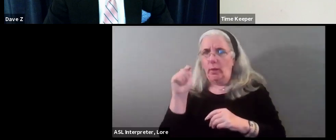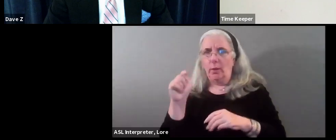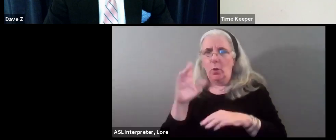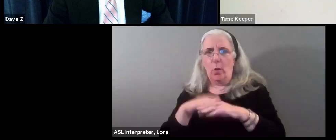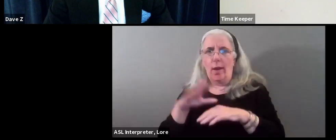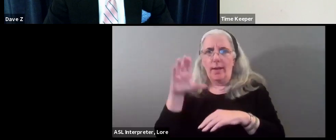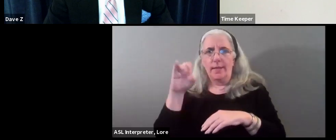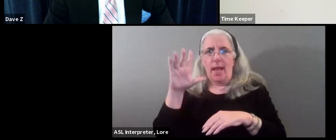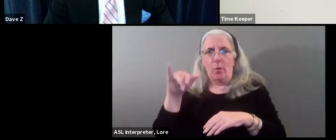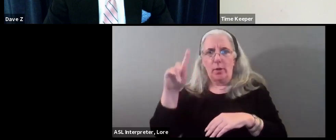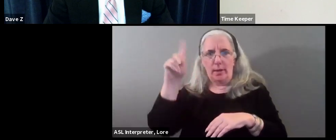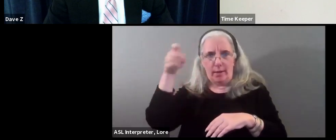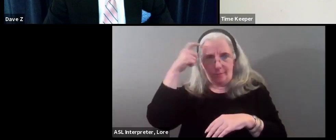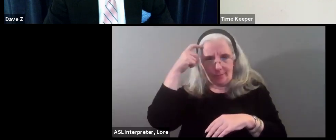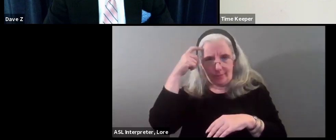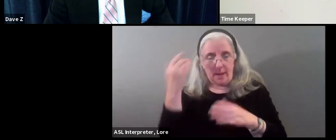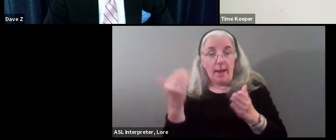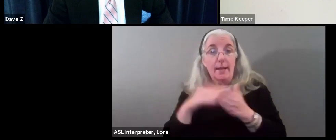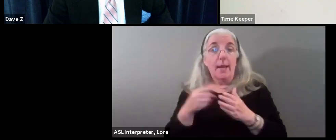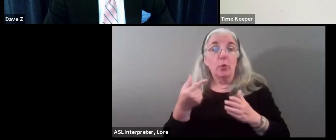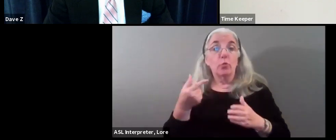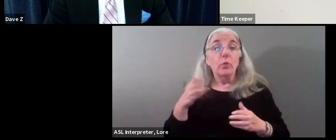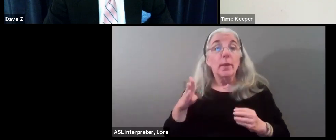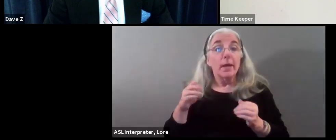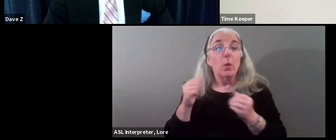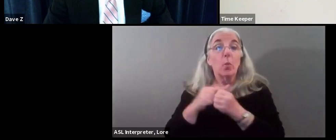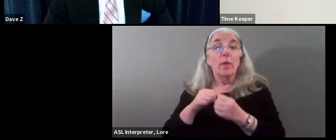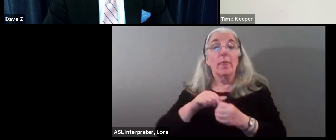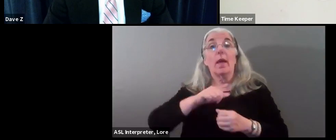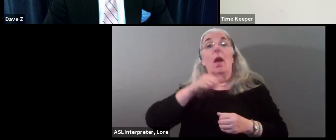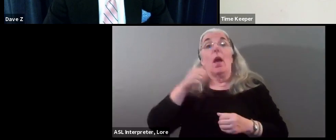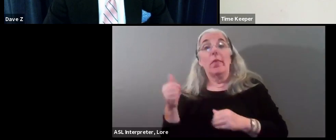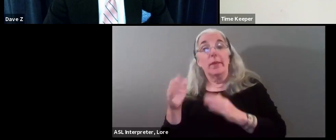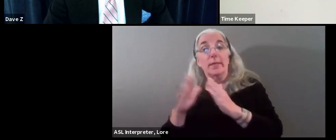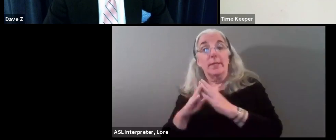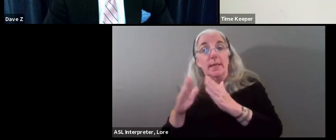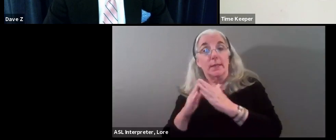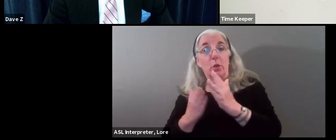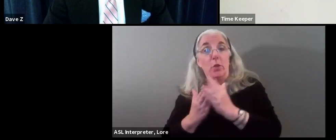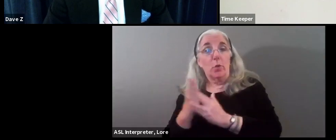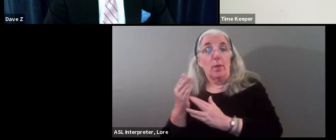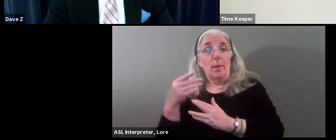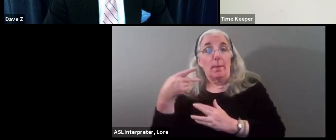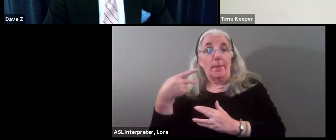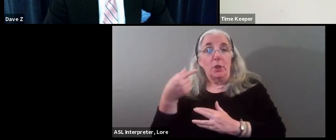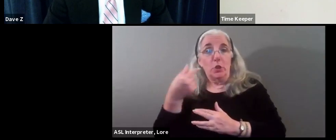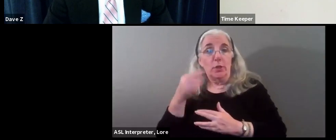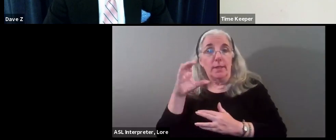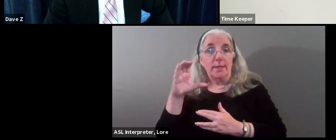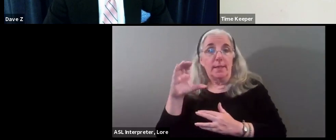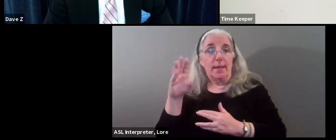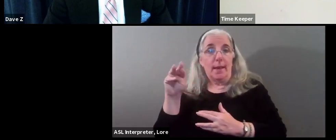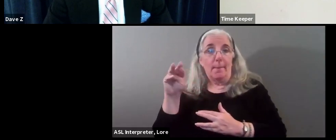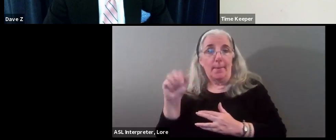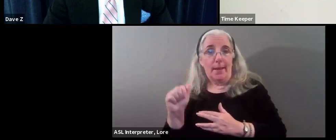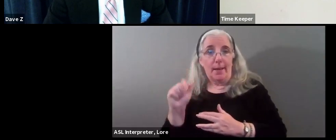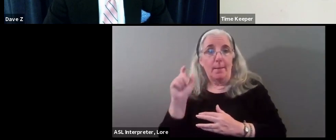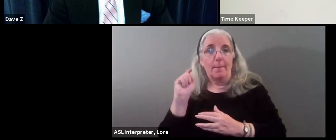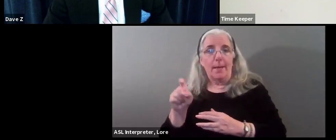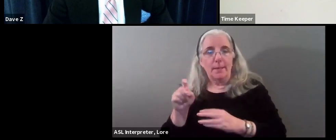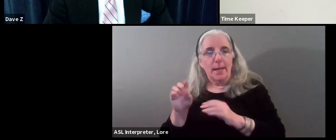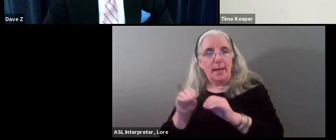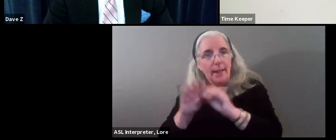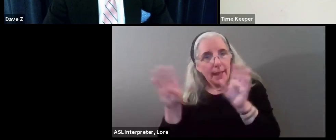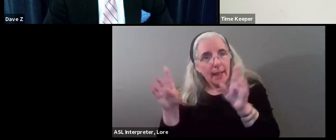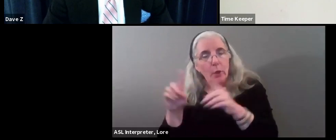Again, Greenbelt, with other municipalities in Prince George's County, through the PCMA, should make it clear to the county council and